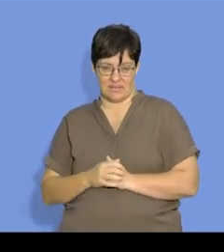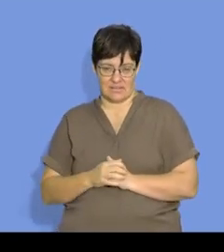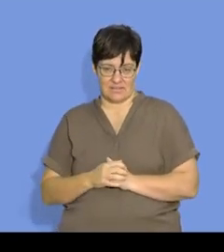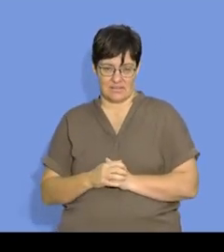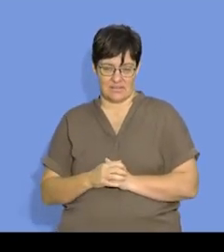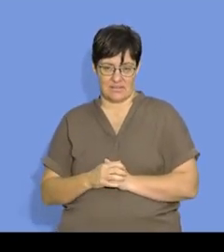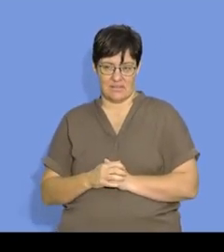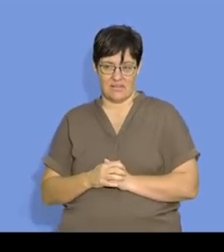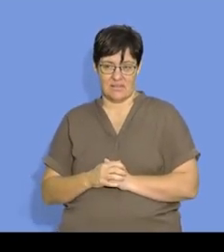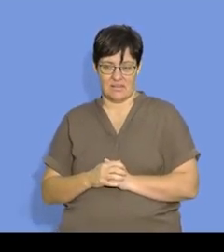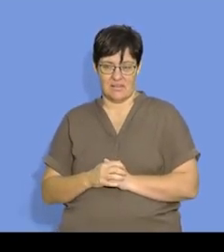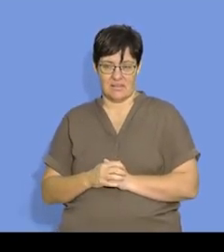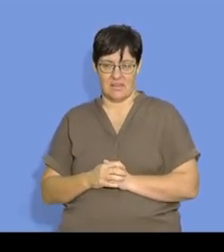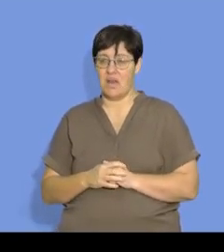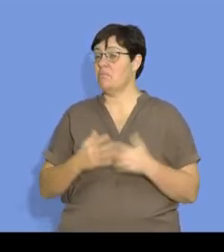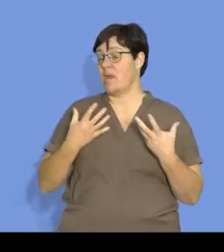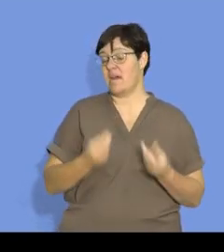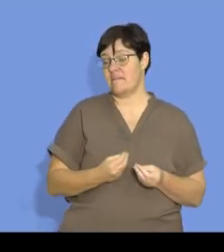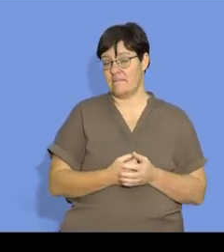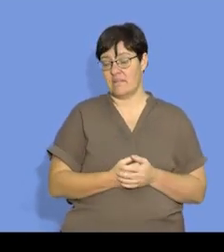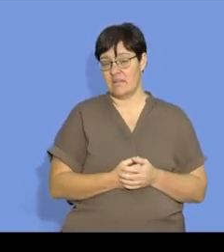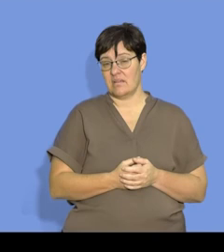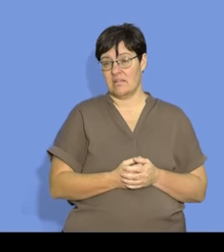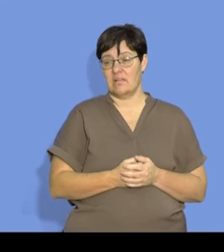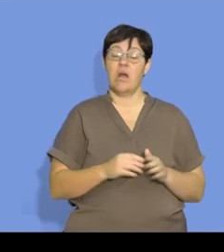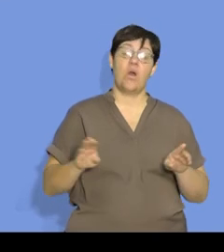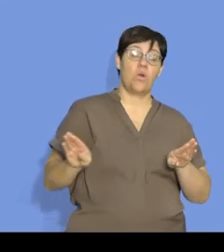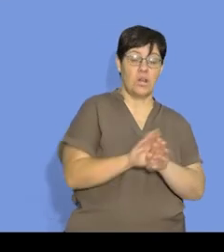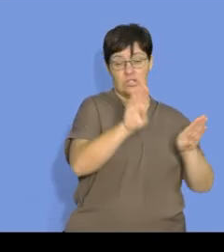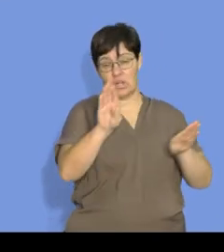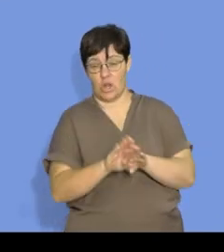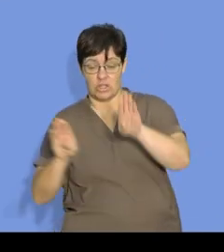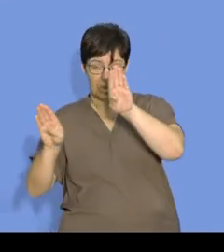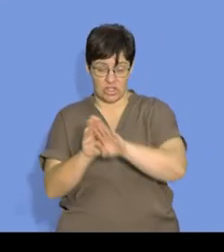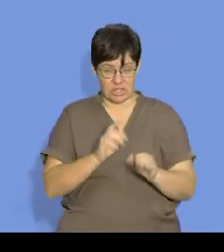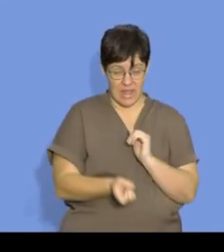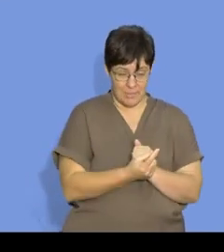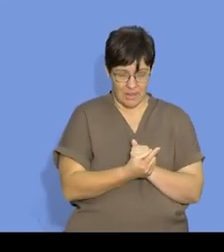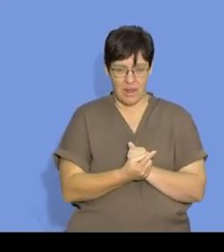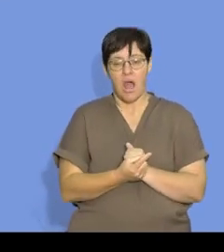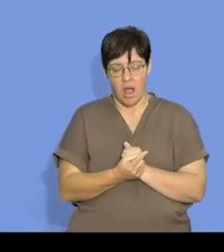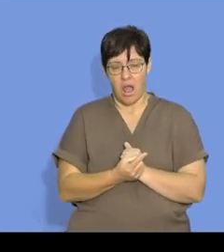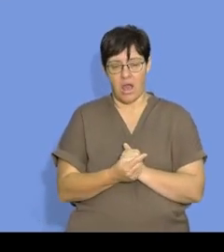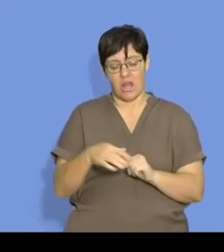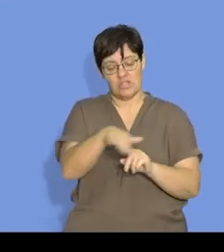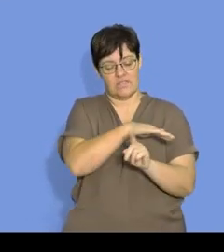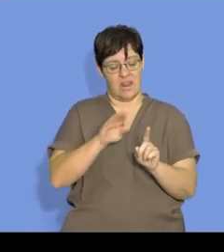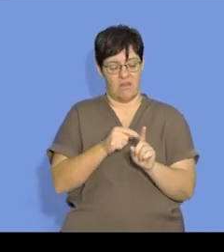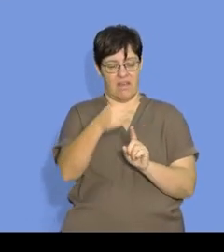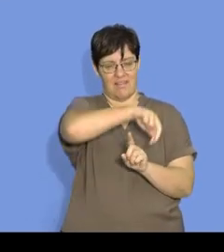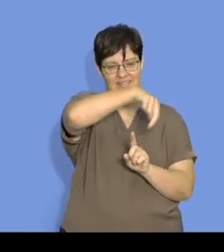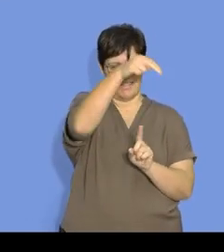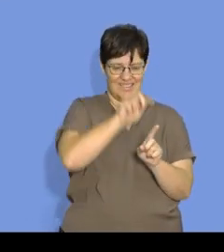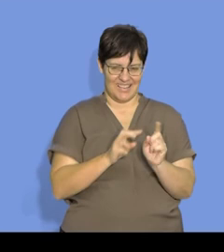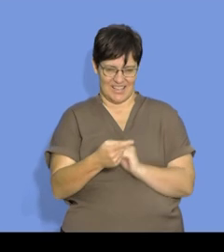one next door. So, if we have the collisions that take place, it takes place on the surface area,